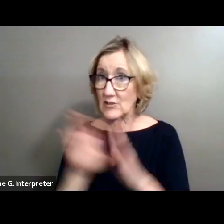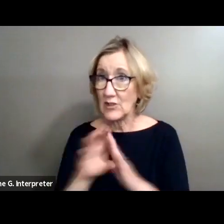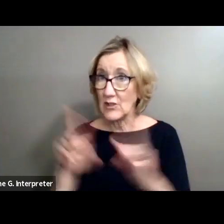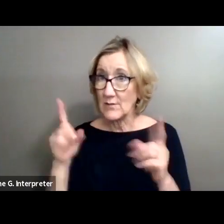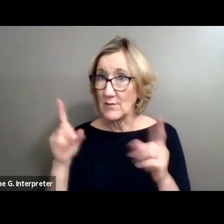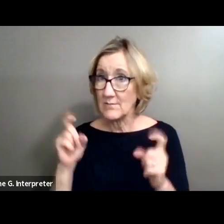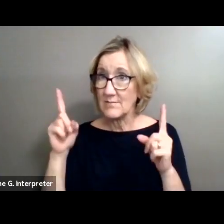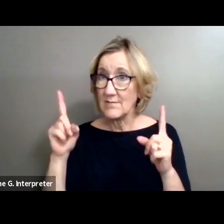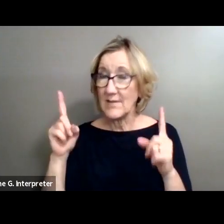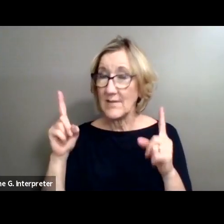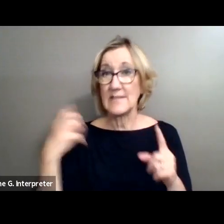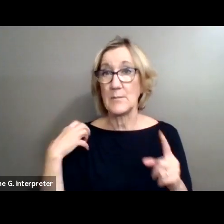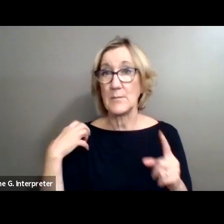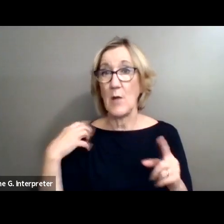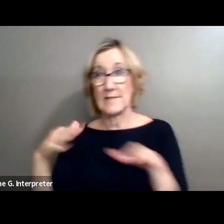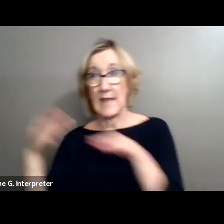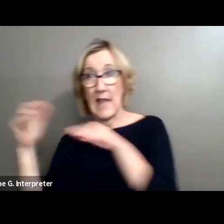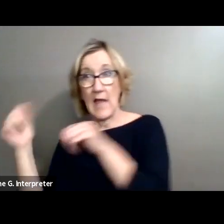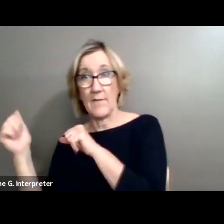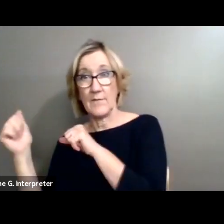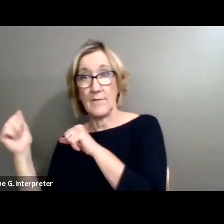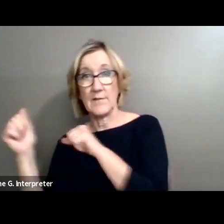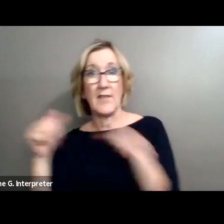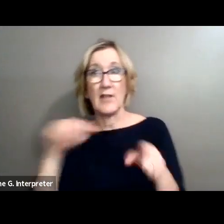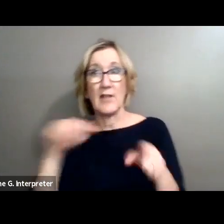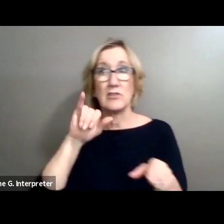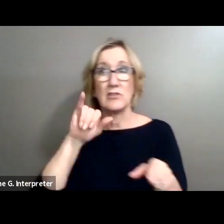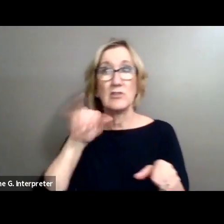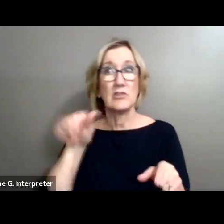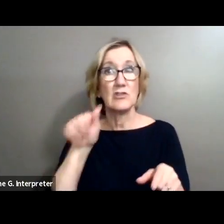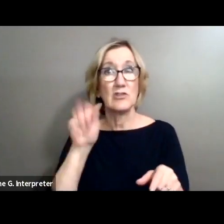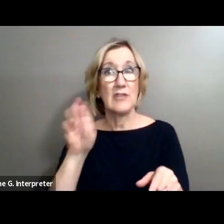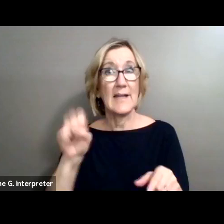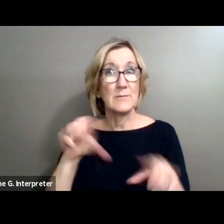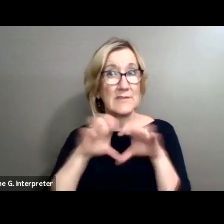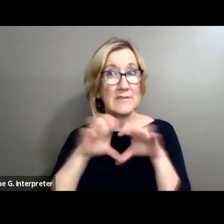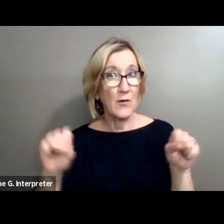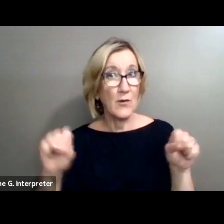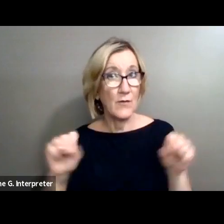there's his boss leaving. And there's James. He's going to take care of it.